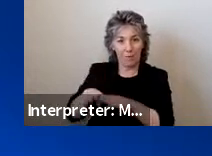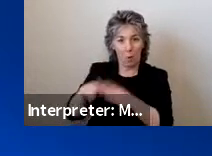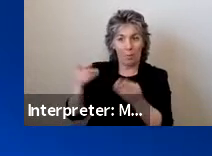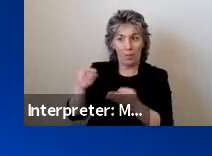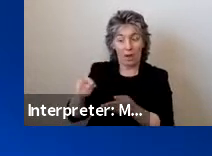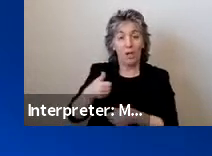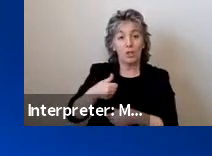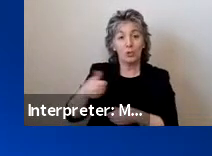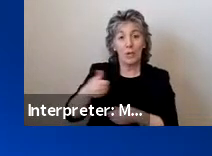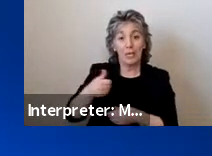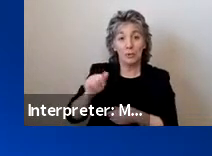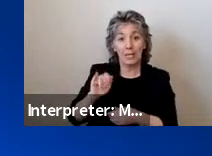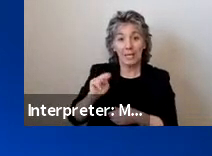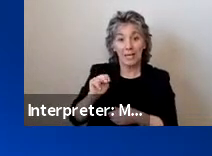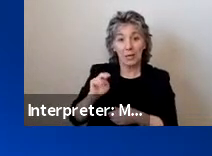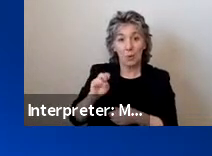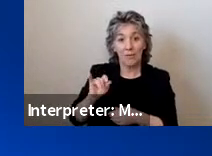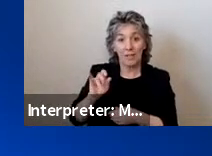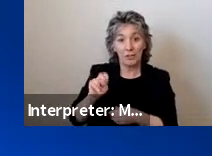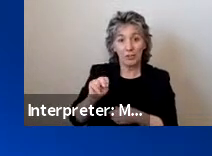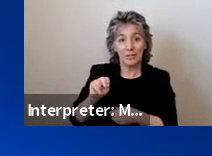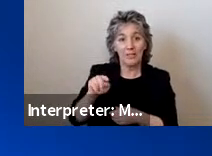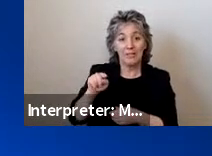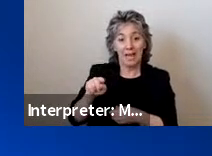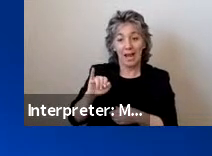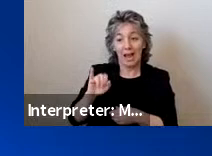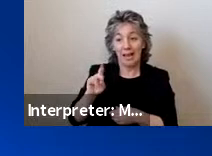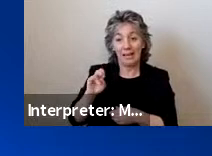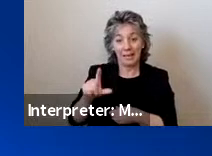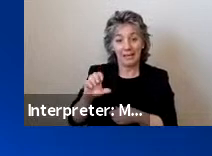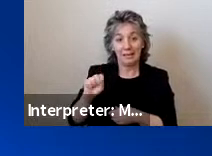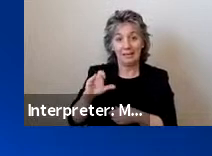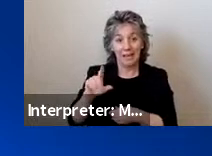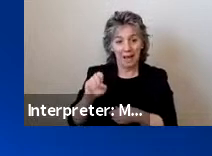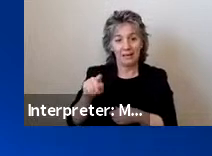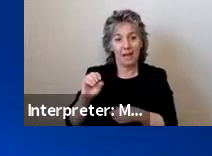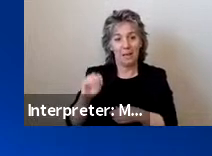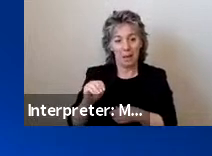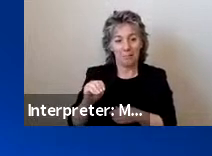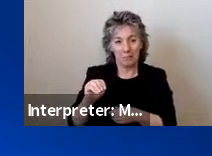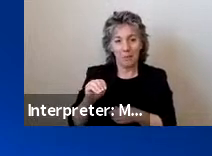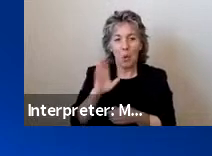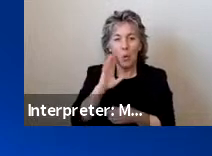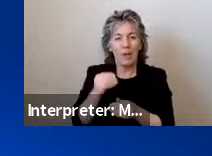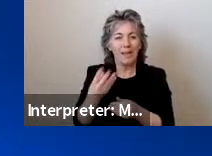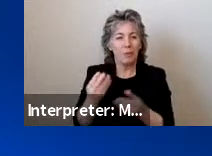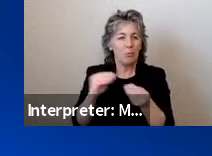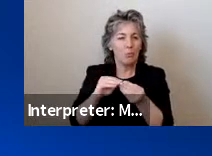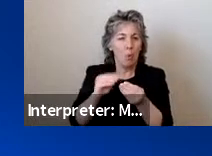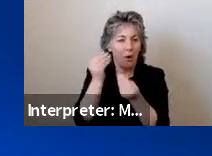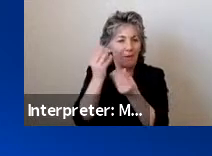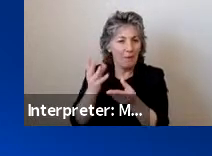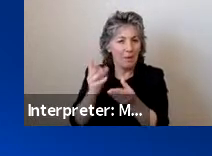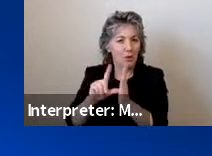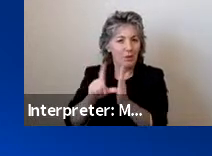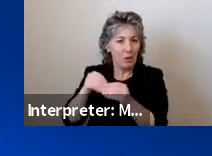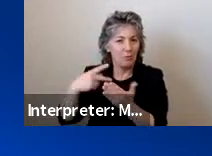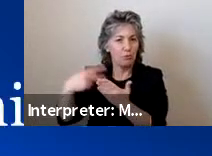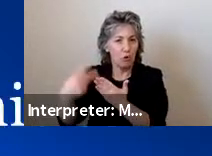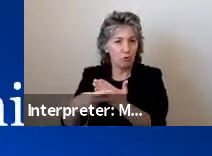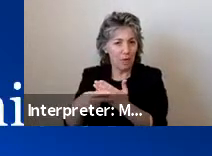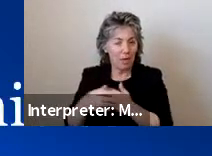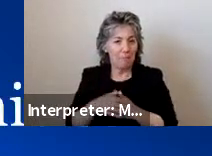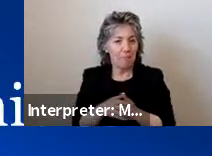transportationinnovation.ideascale.com, and we will provide further details later on in the program. Slide five.